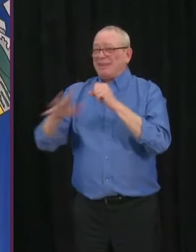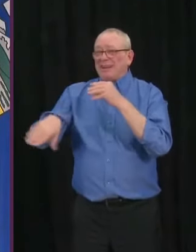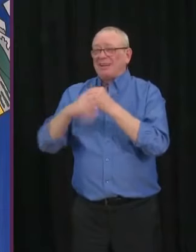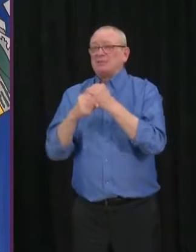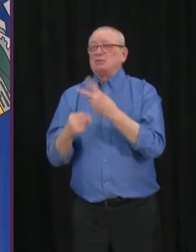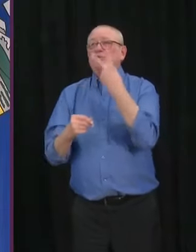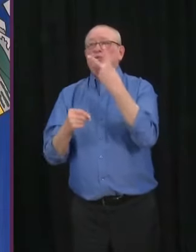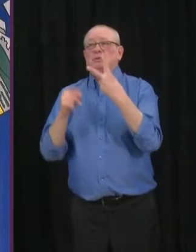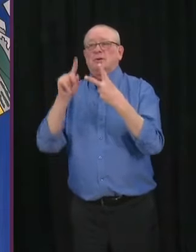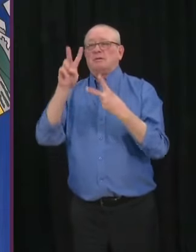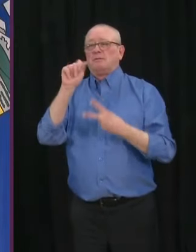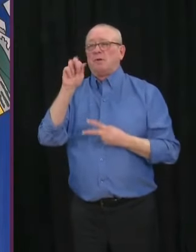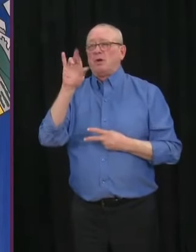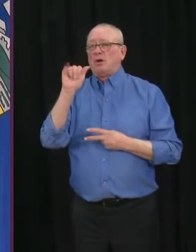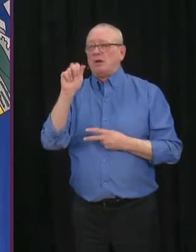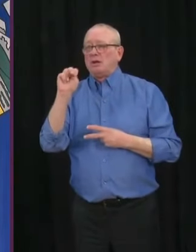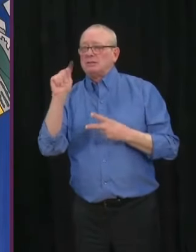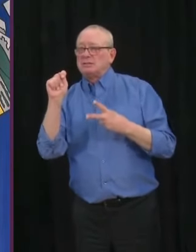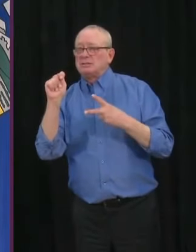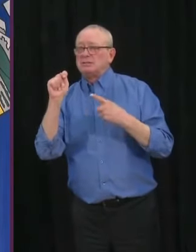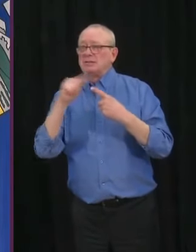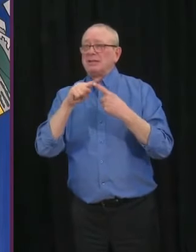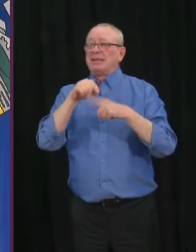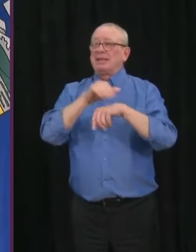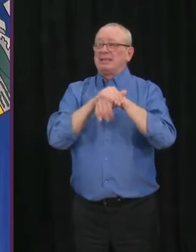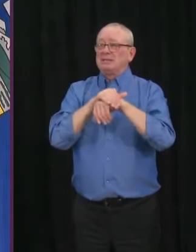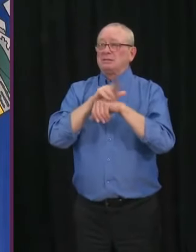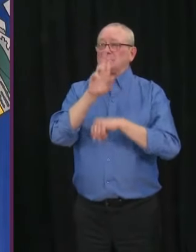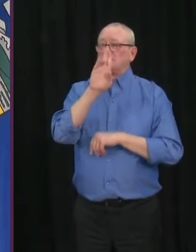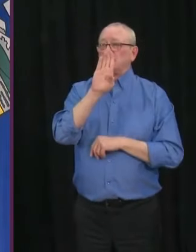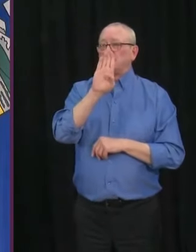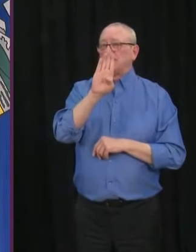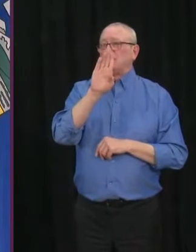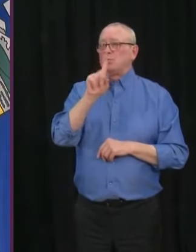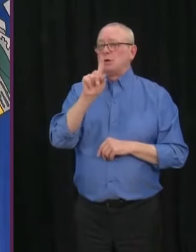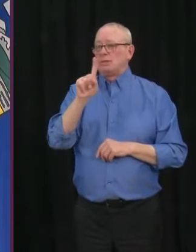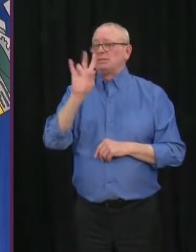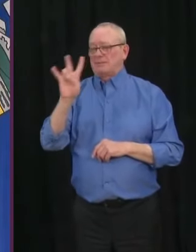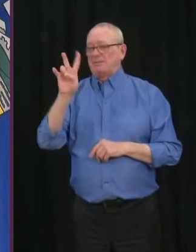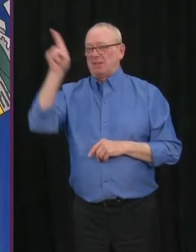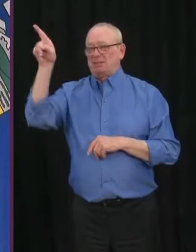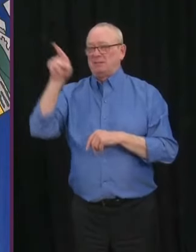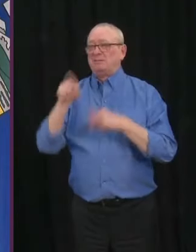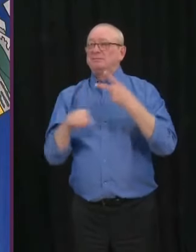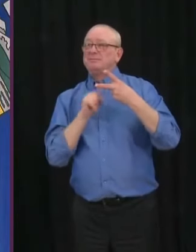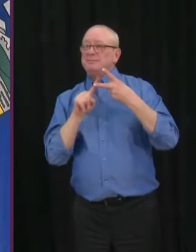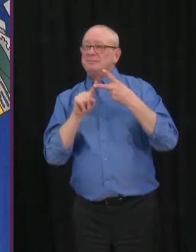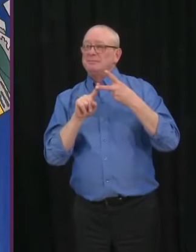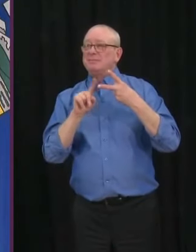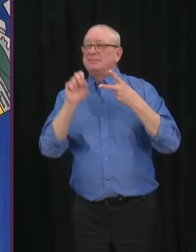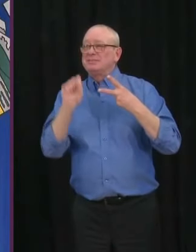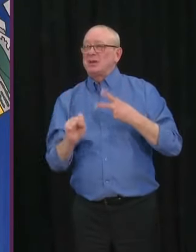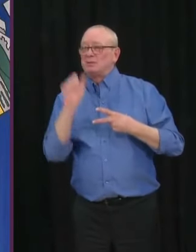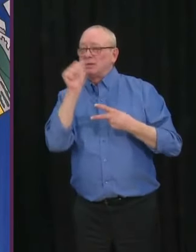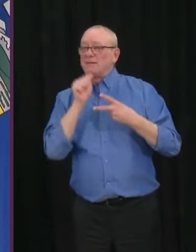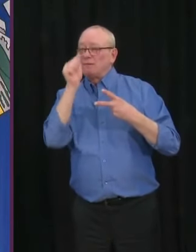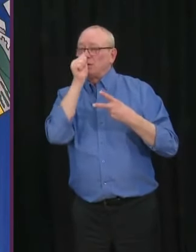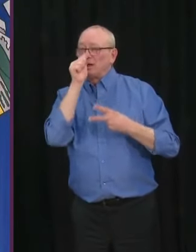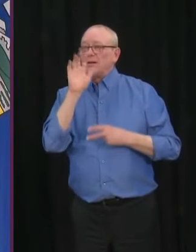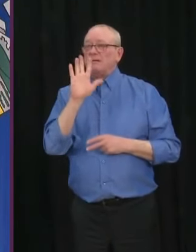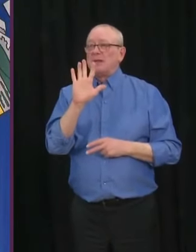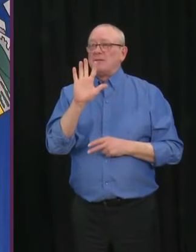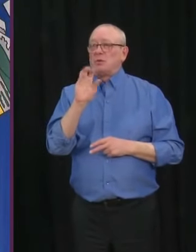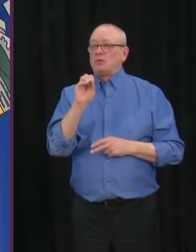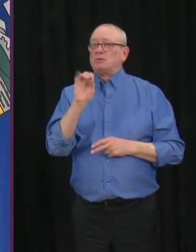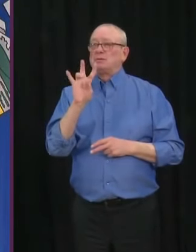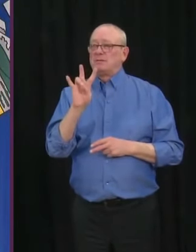.1.7 variant, which was first identified in the United Kingdom, as well as the 507Y V2